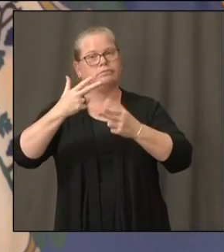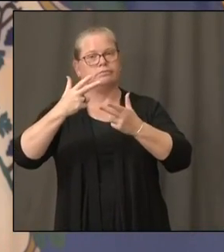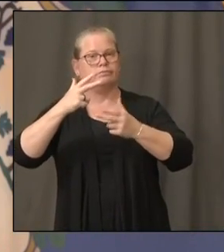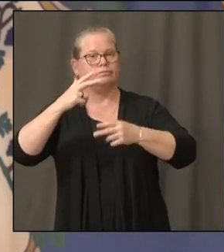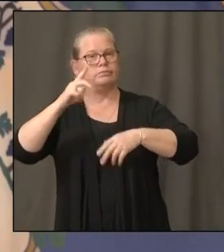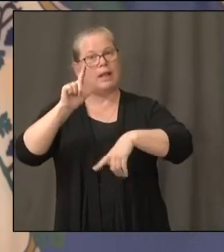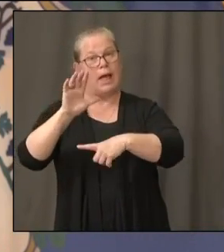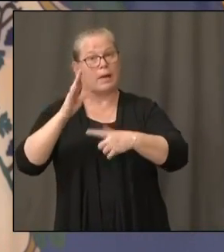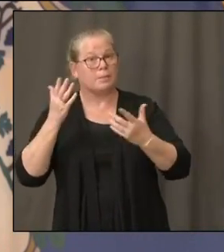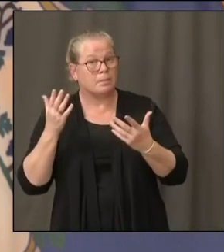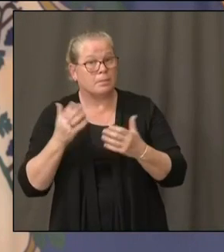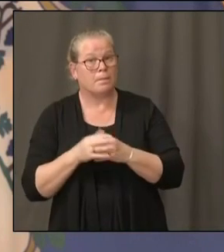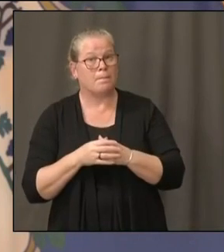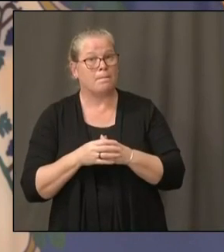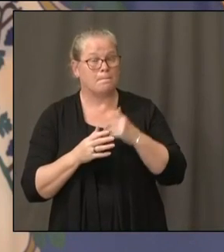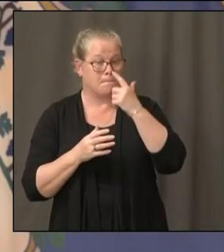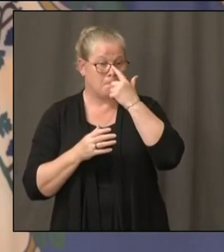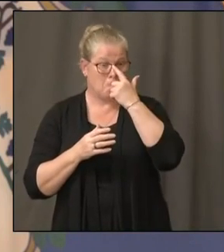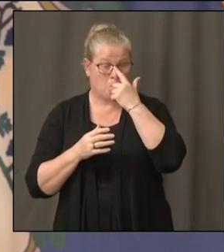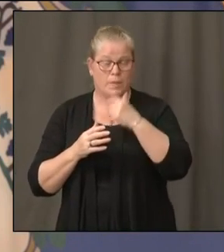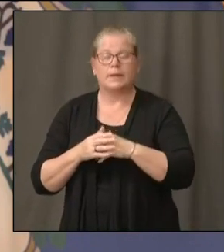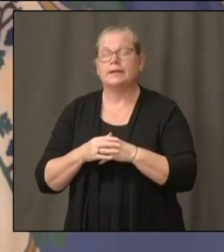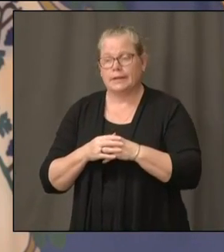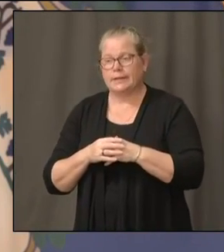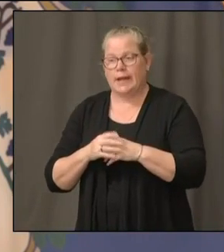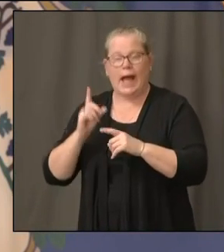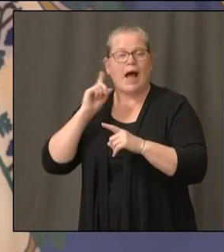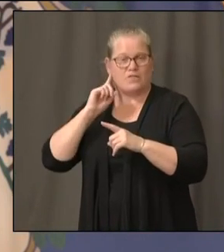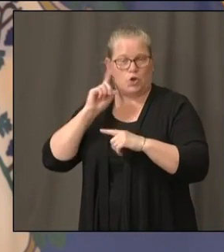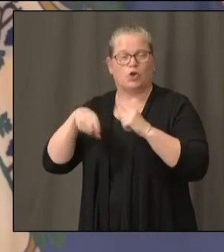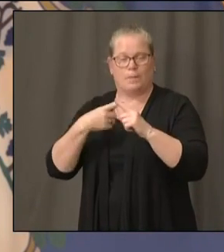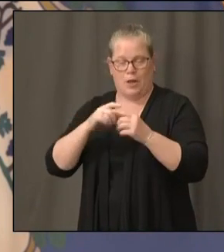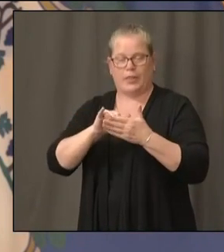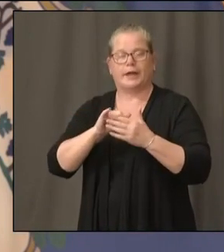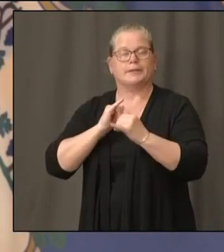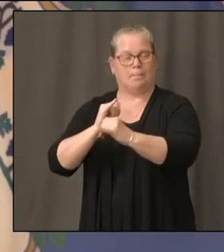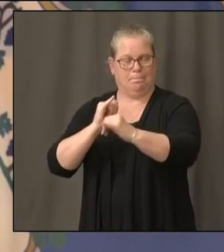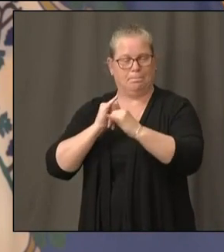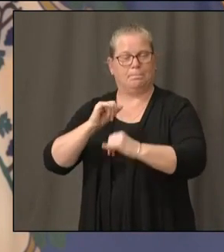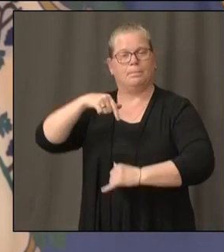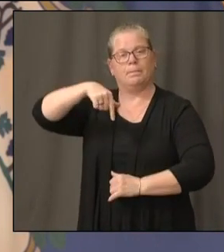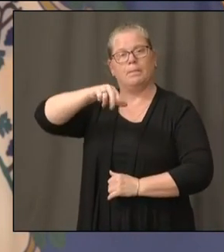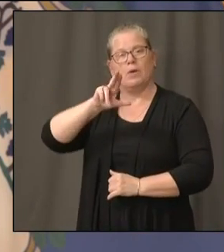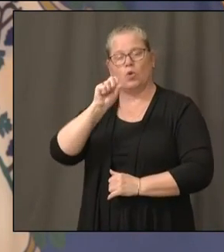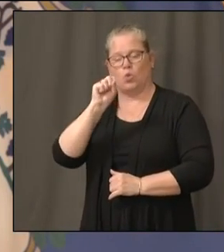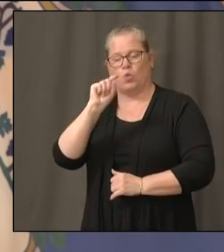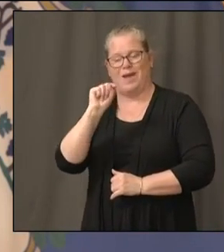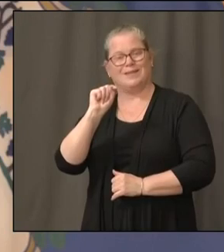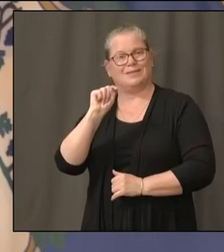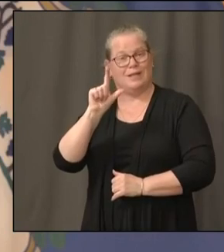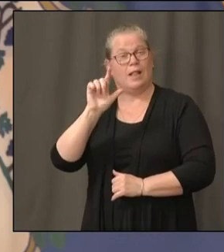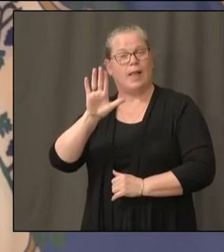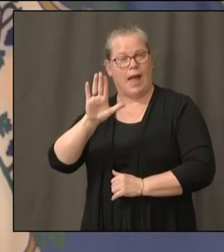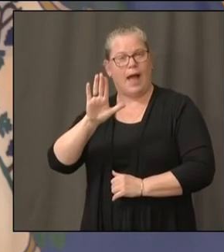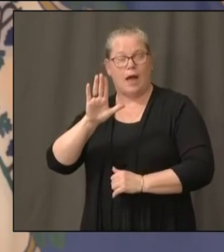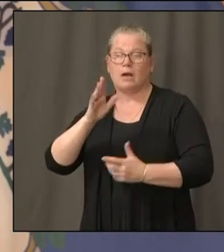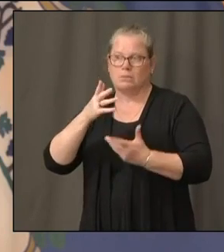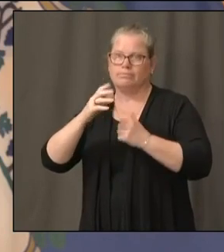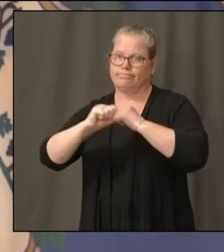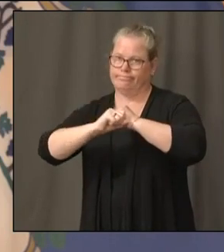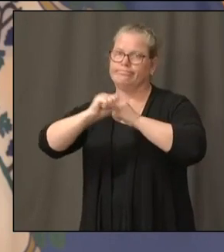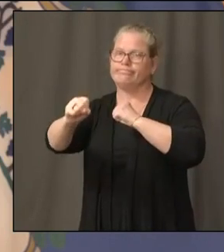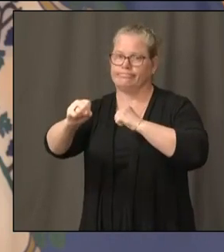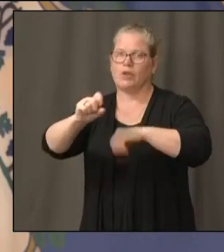been overloaded. They've got some long lead times for those that use them. We have a contract with Quest, as you know, but we also work